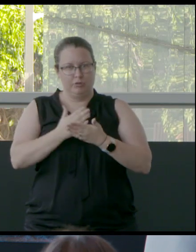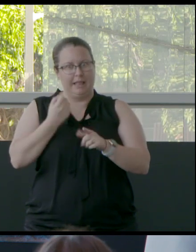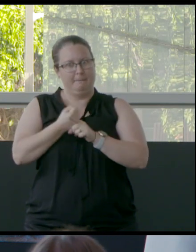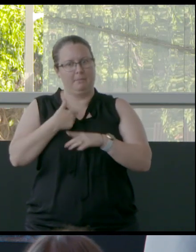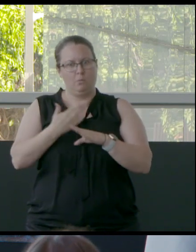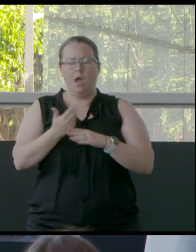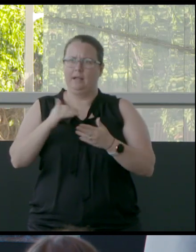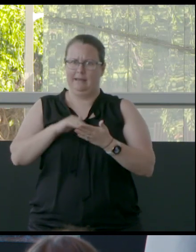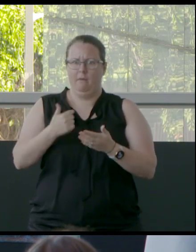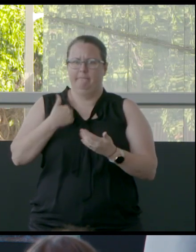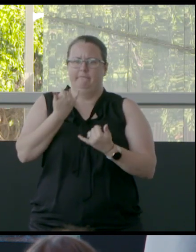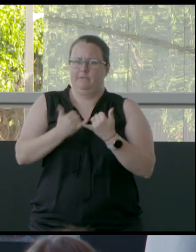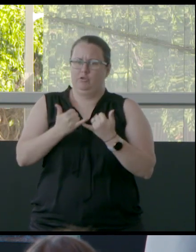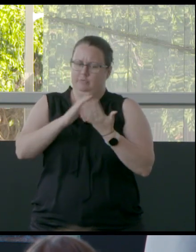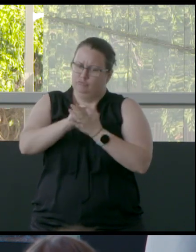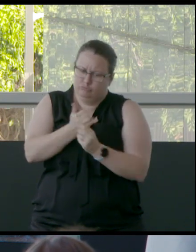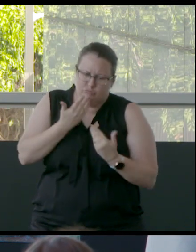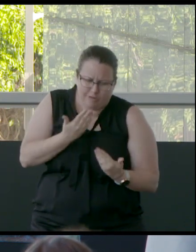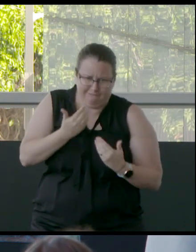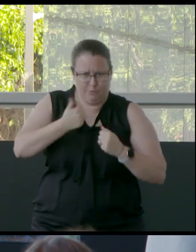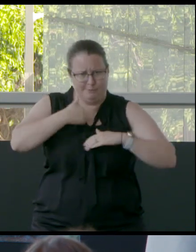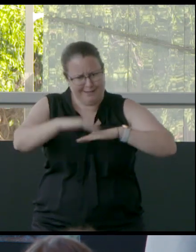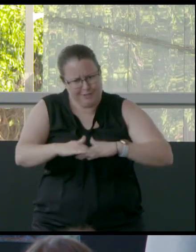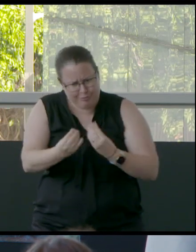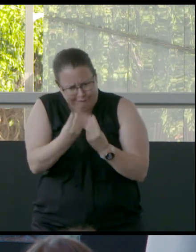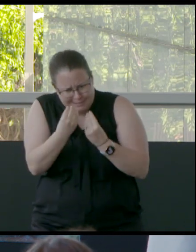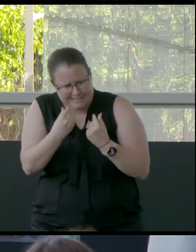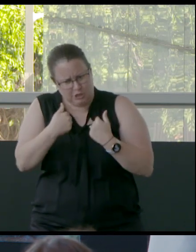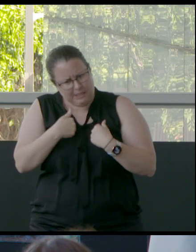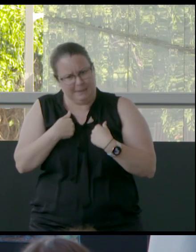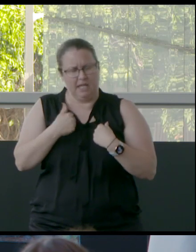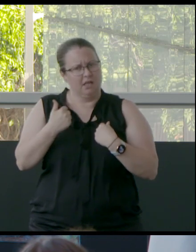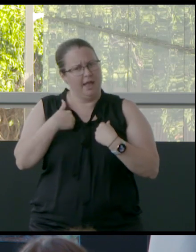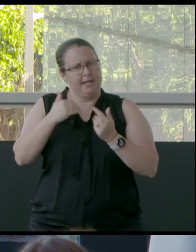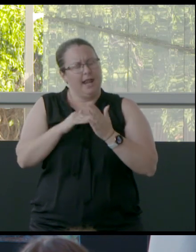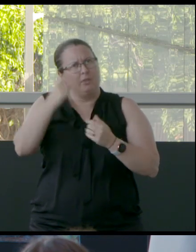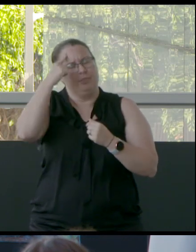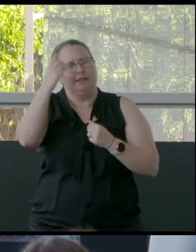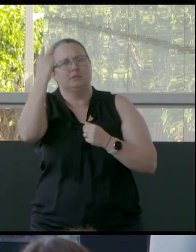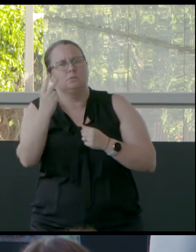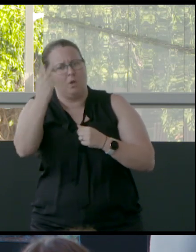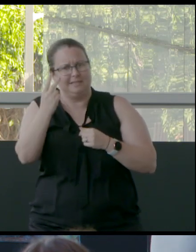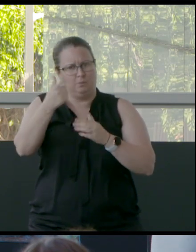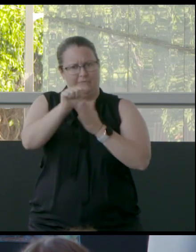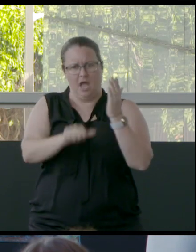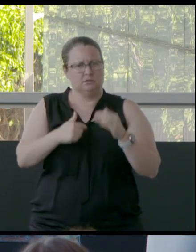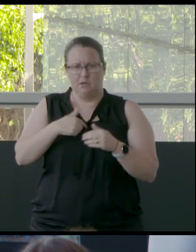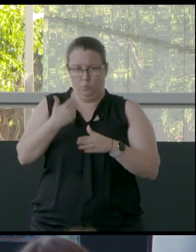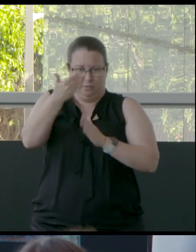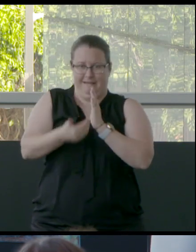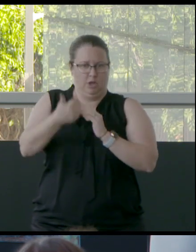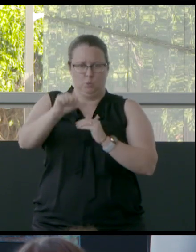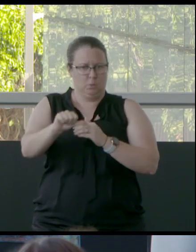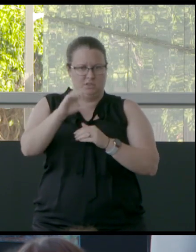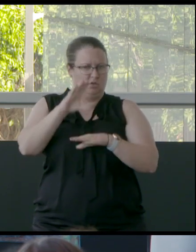I'm very grateful to my country for teaching me that. And, yeah, I don't... I'm not going to be using concrete in this